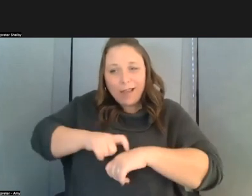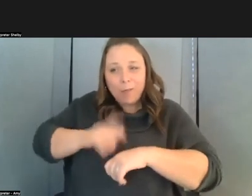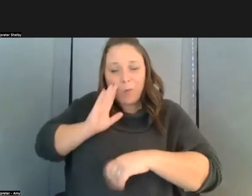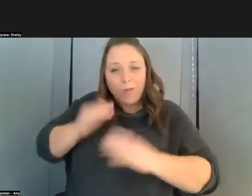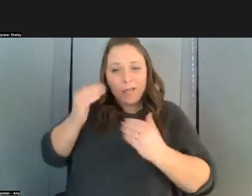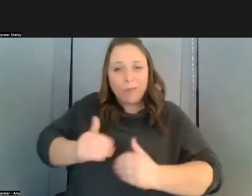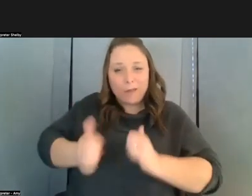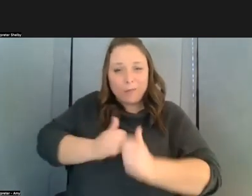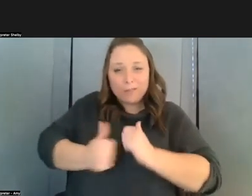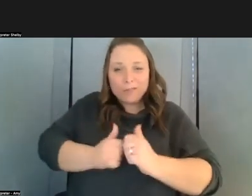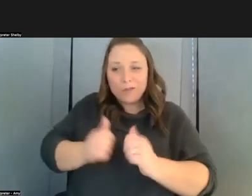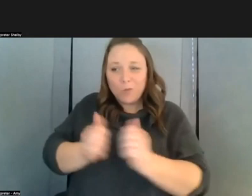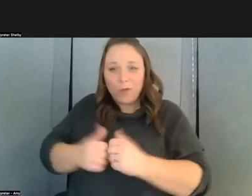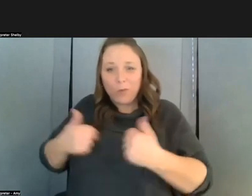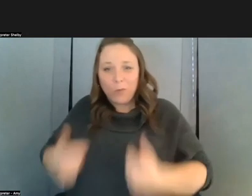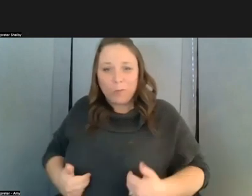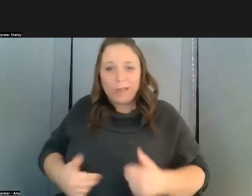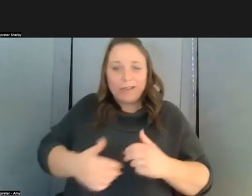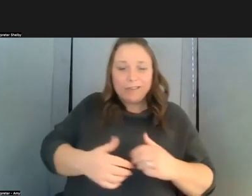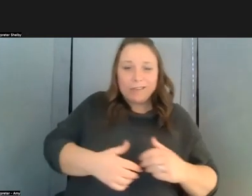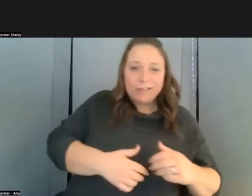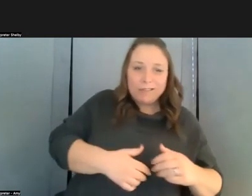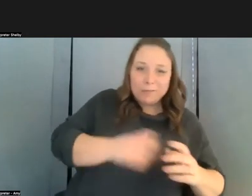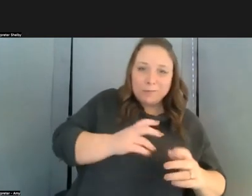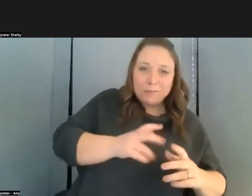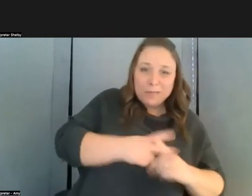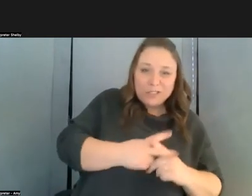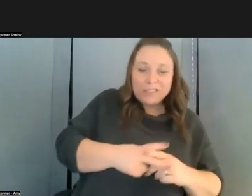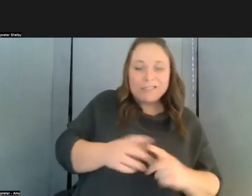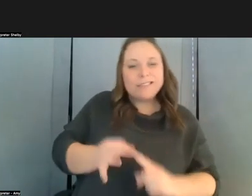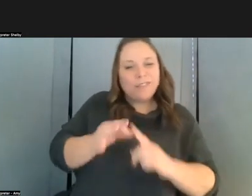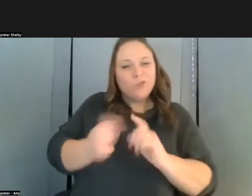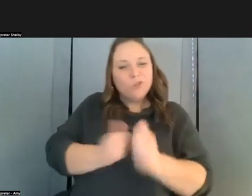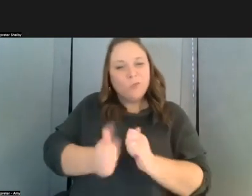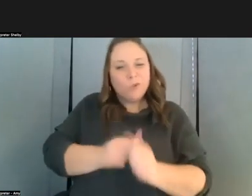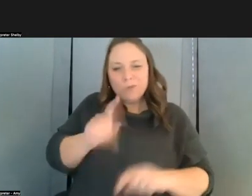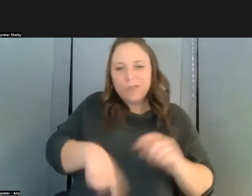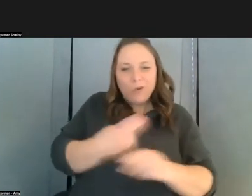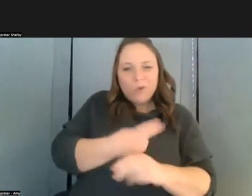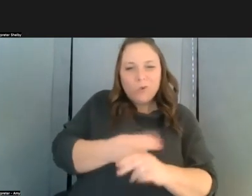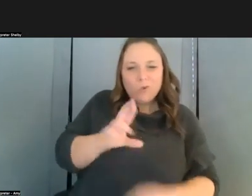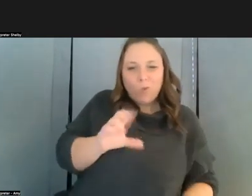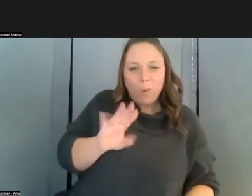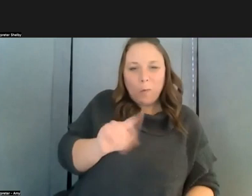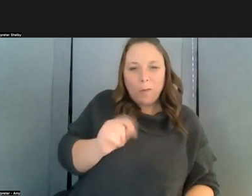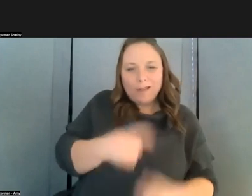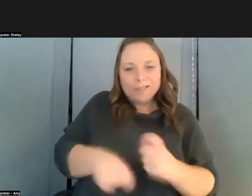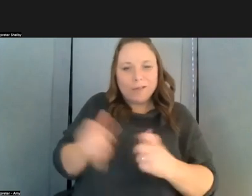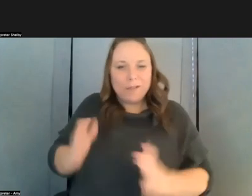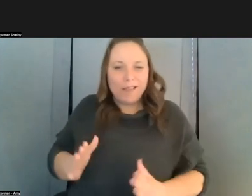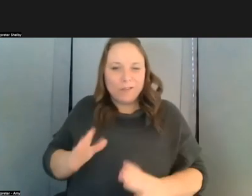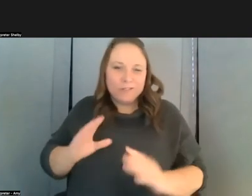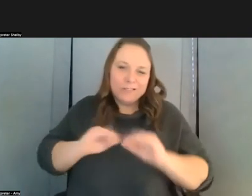where you're not like you're not allowed to use robots as football players for example but but you know um